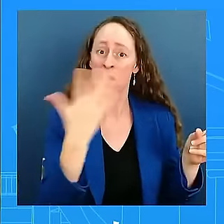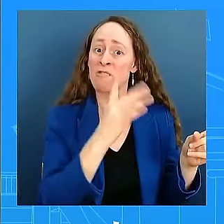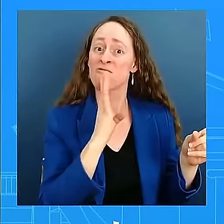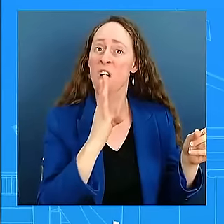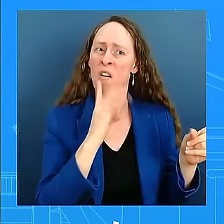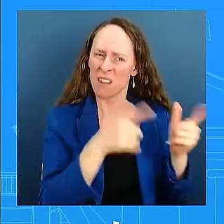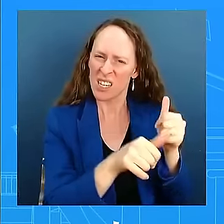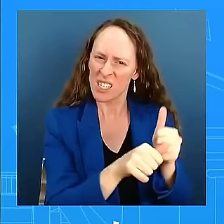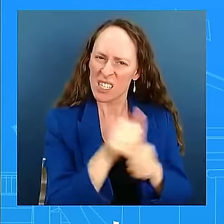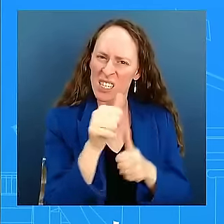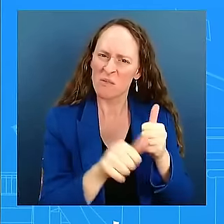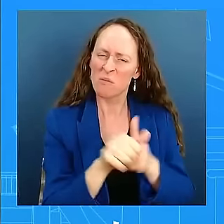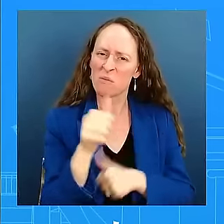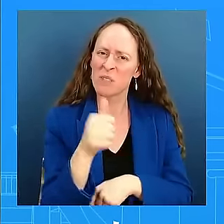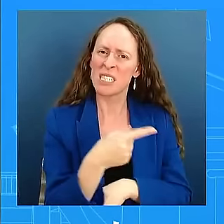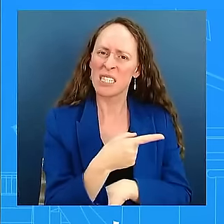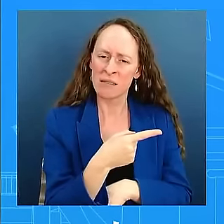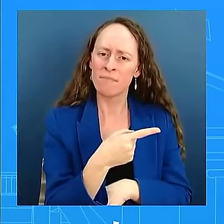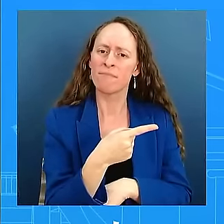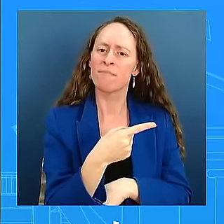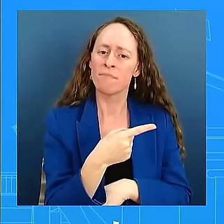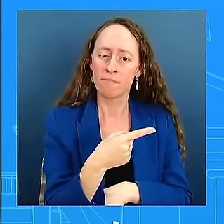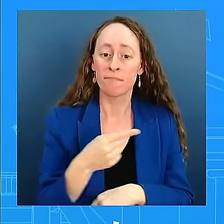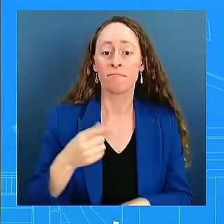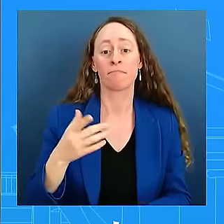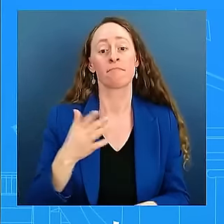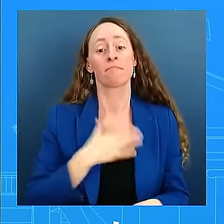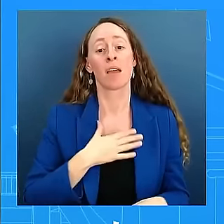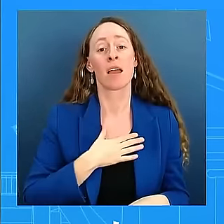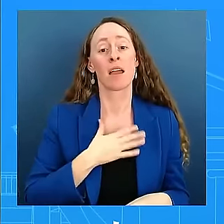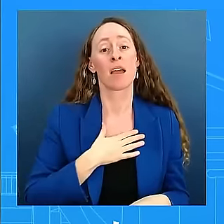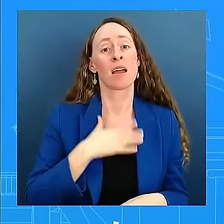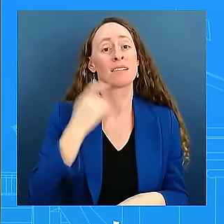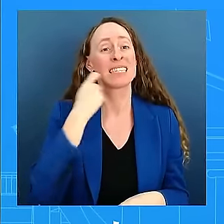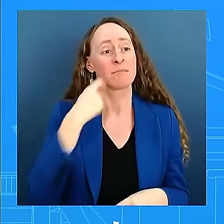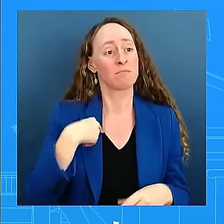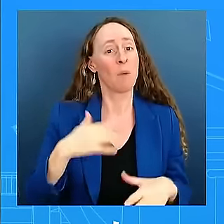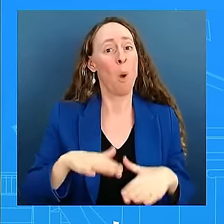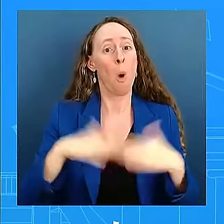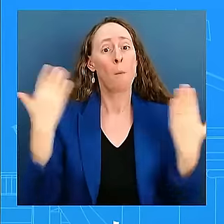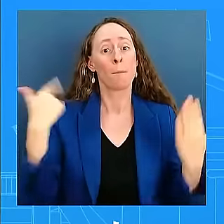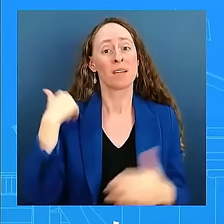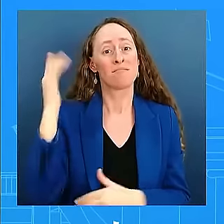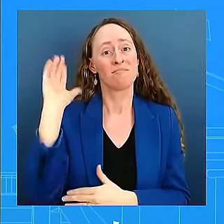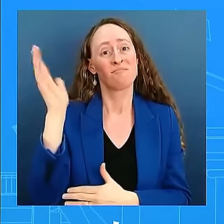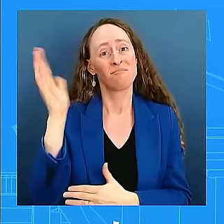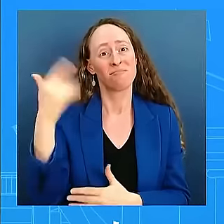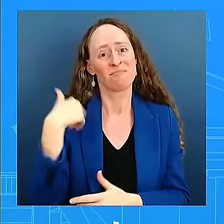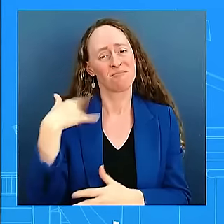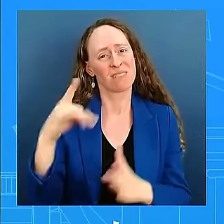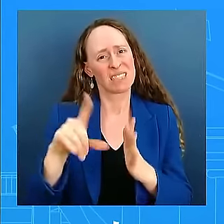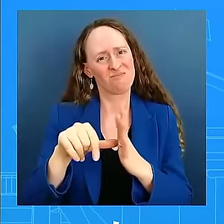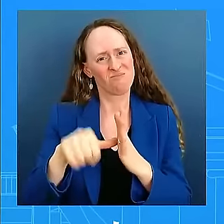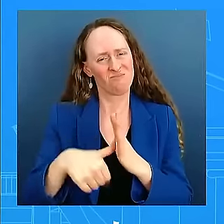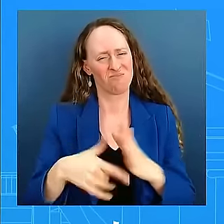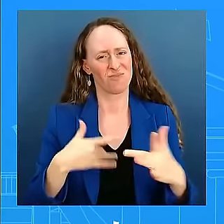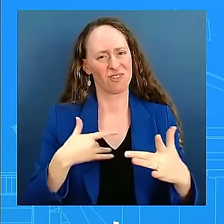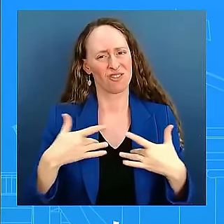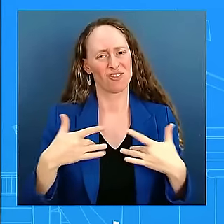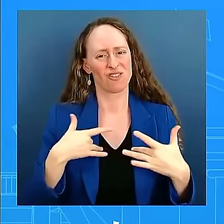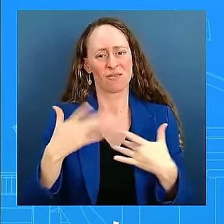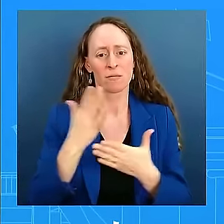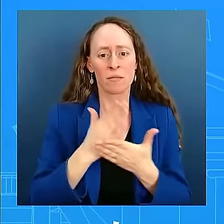top, I called out, you know, you have some powerful people out there who continue to spread conspiracy